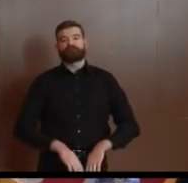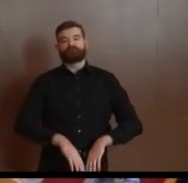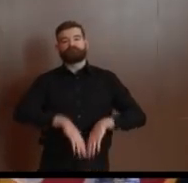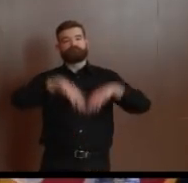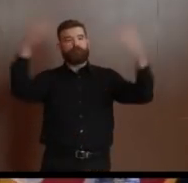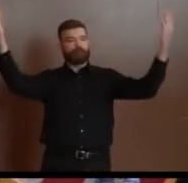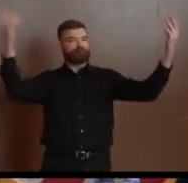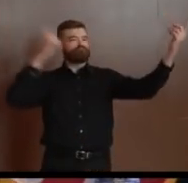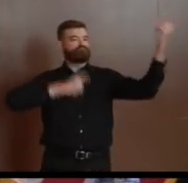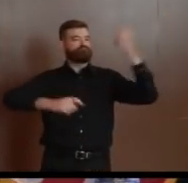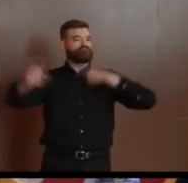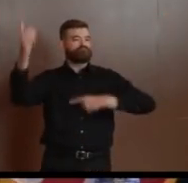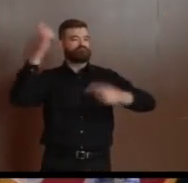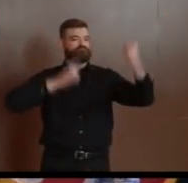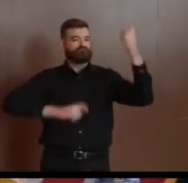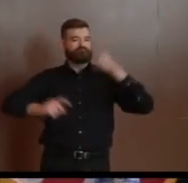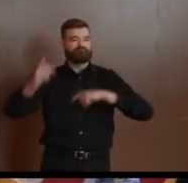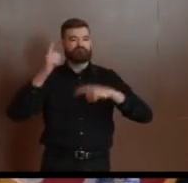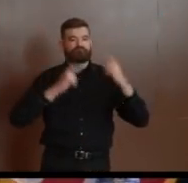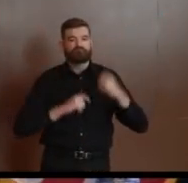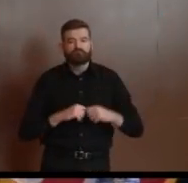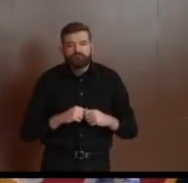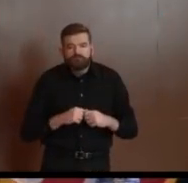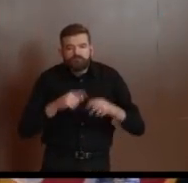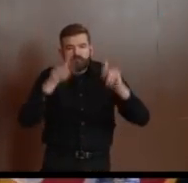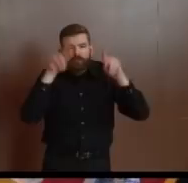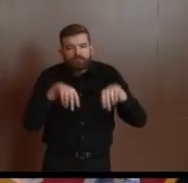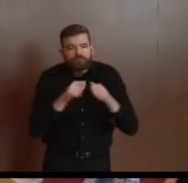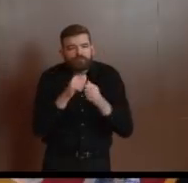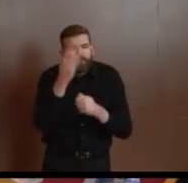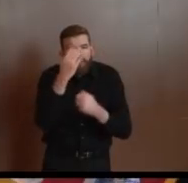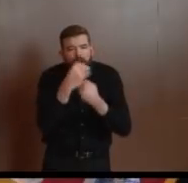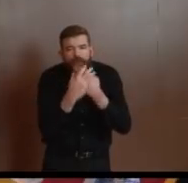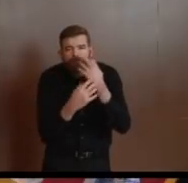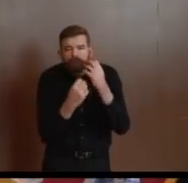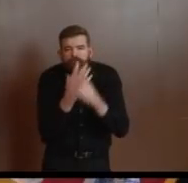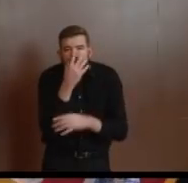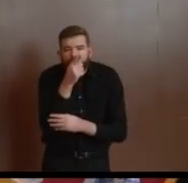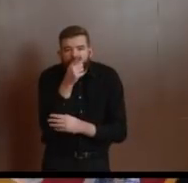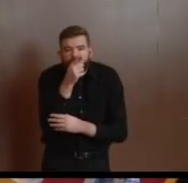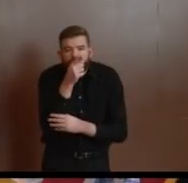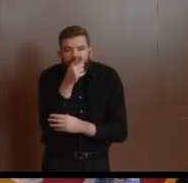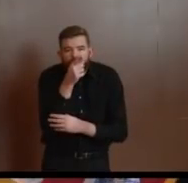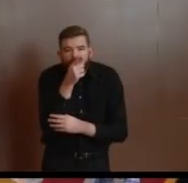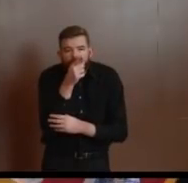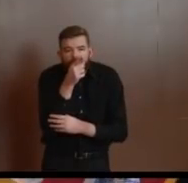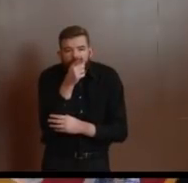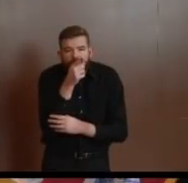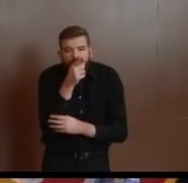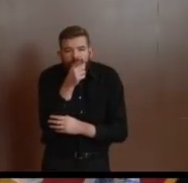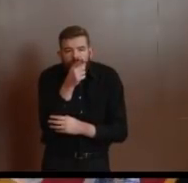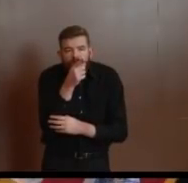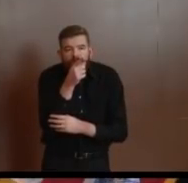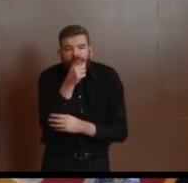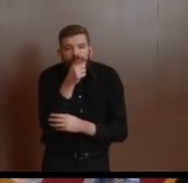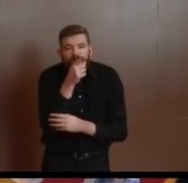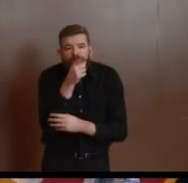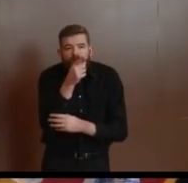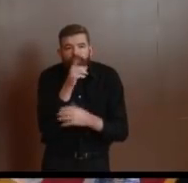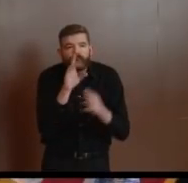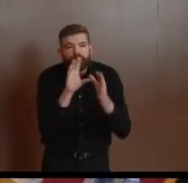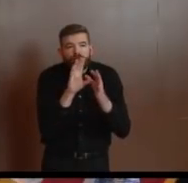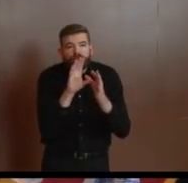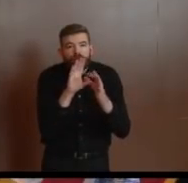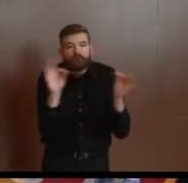and the microphone. Governor, you today have mentioned a lot about social distancing, as you have for several days. The importance